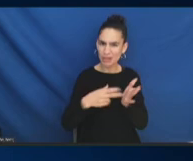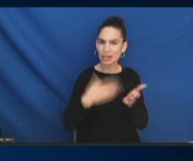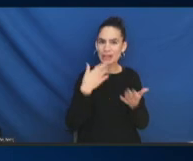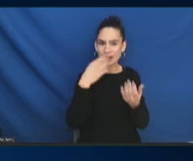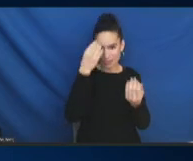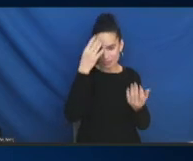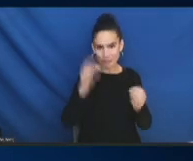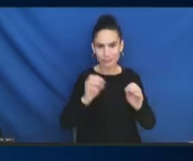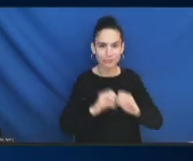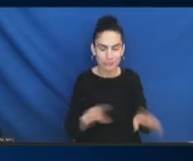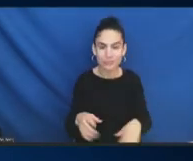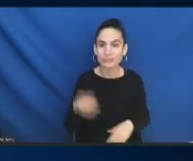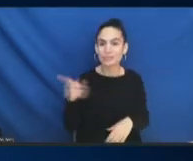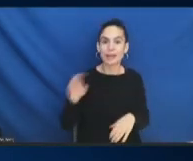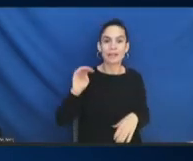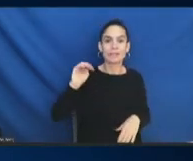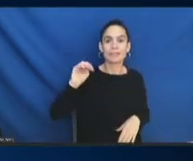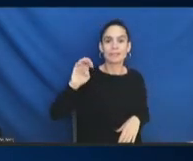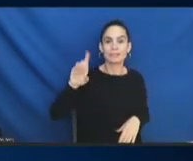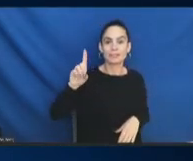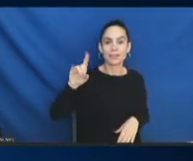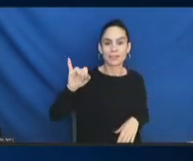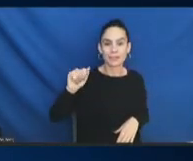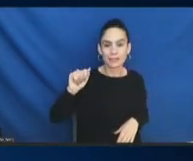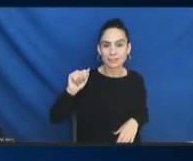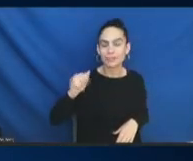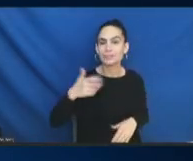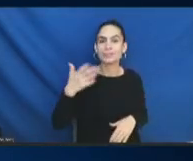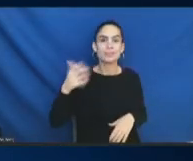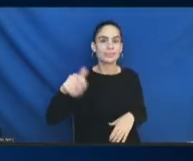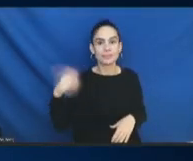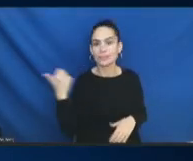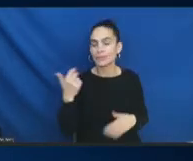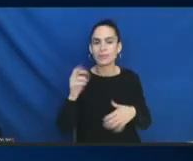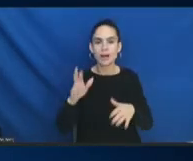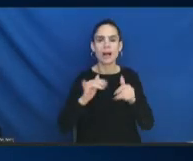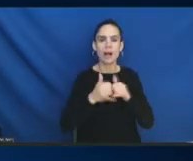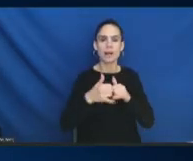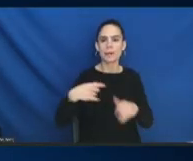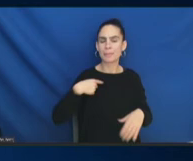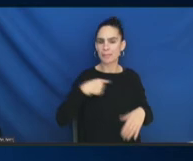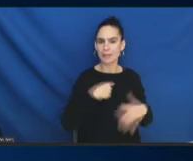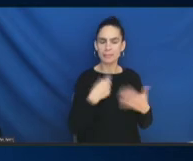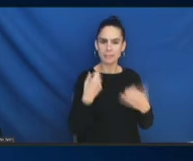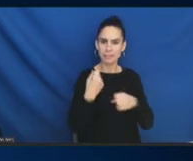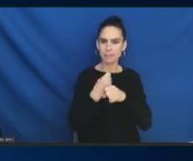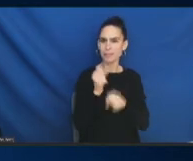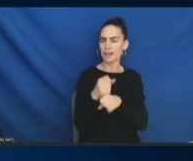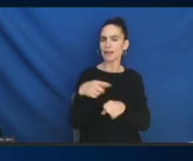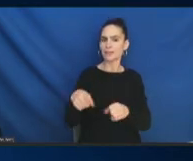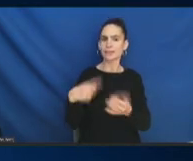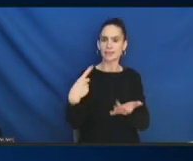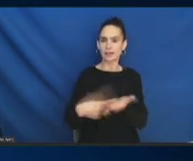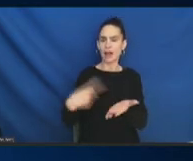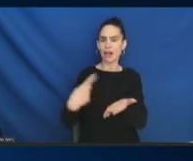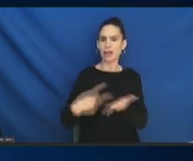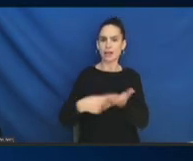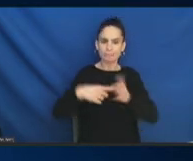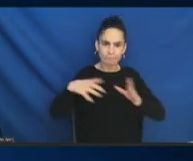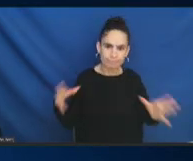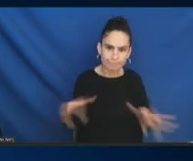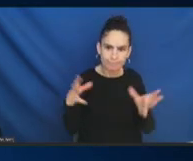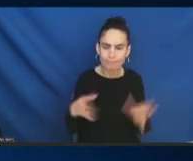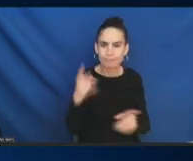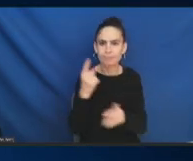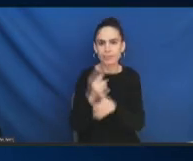or what I-Jones is talking about is how do we create that dialogue to push the information out instead of putting the onus on our